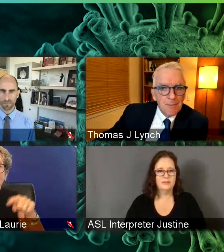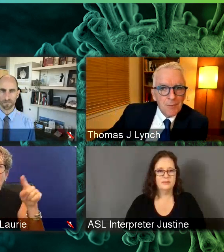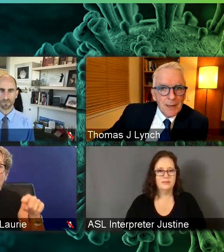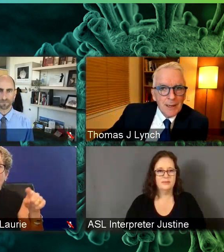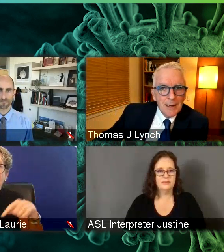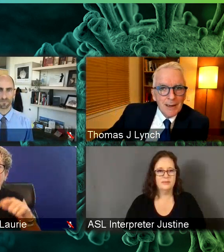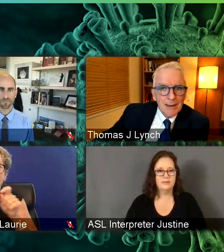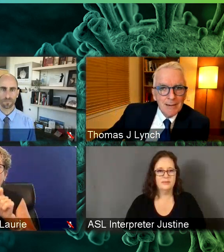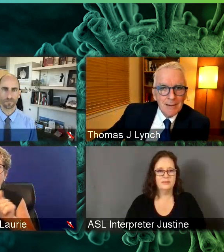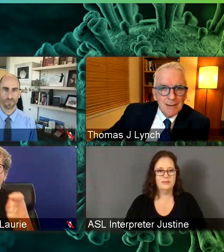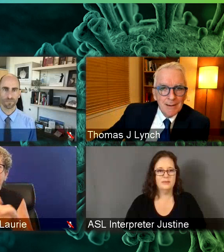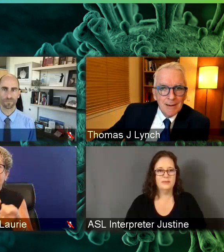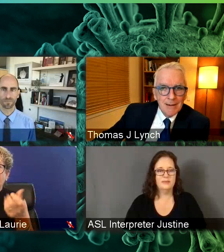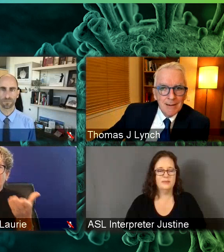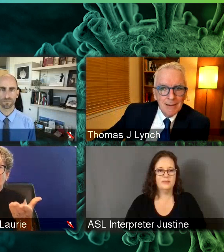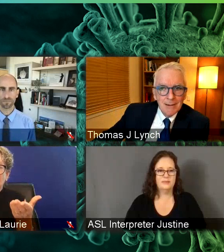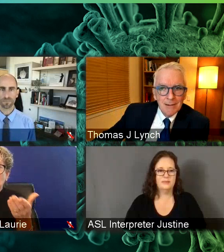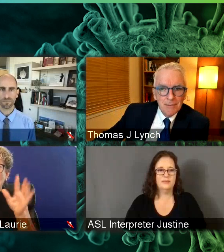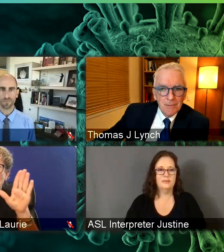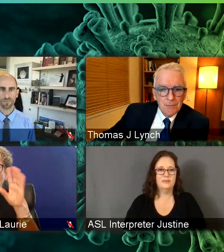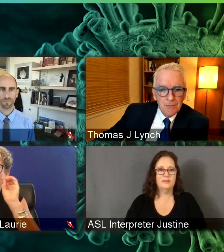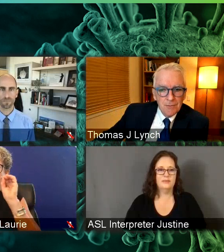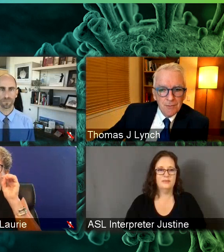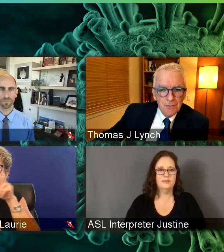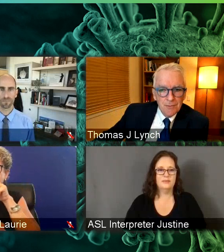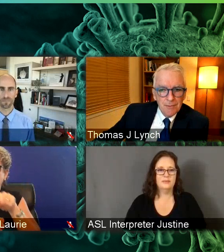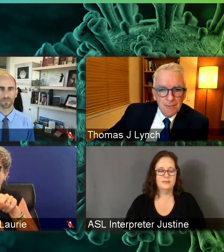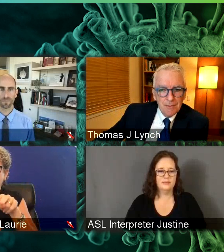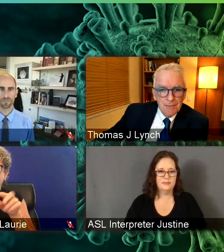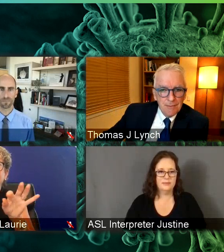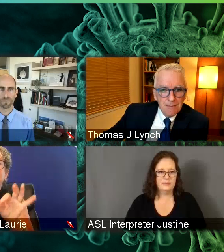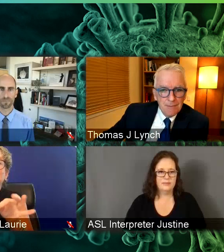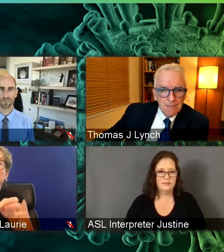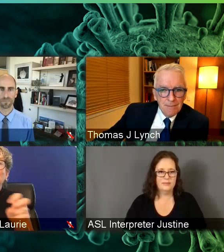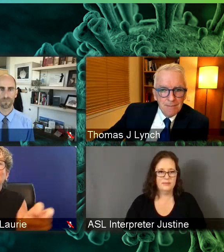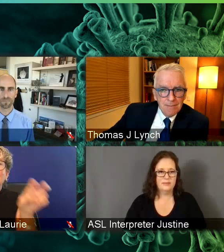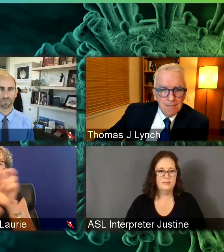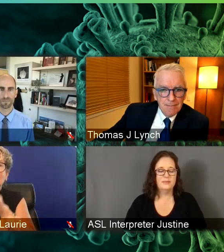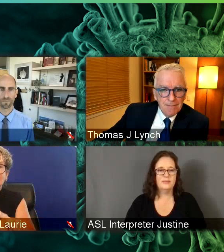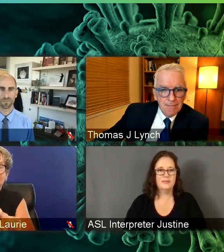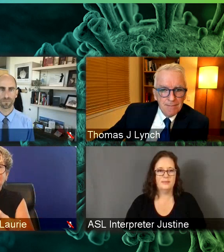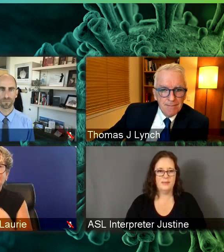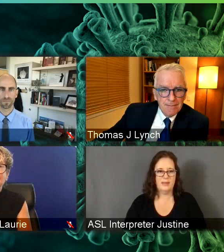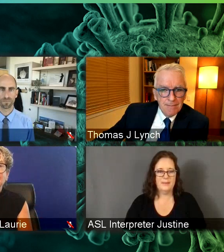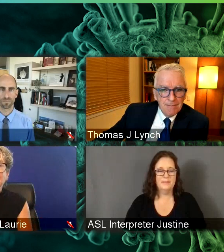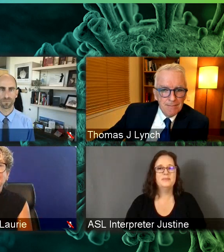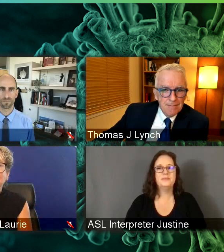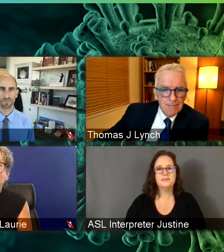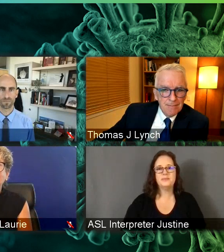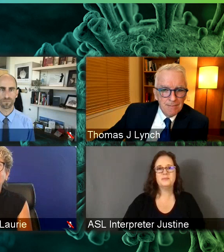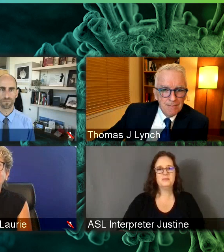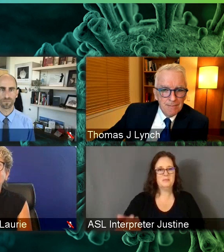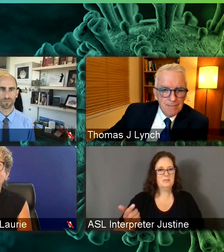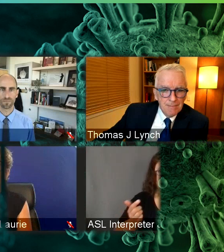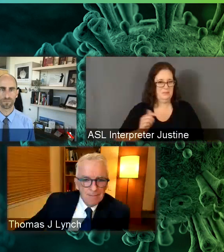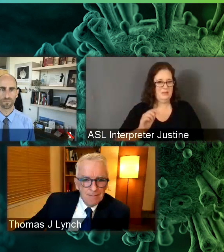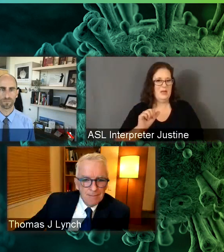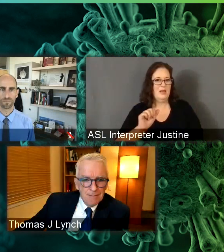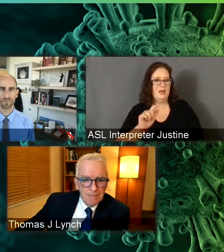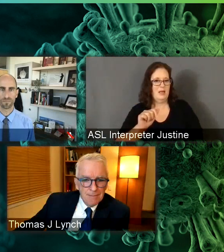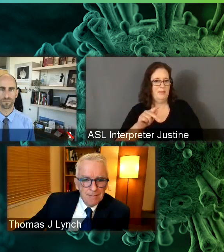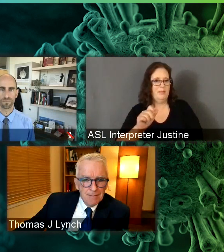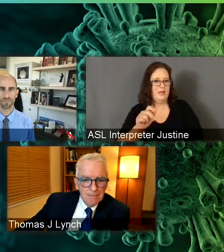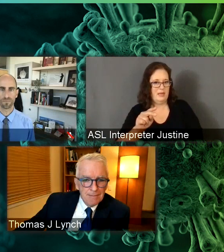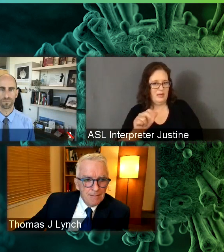Yeah, sure. I mean, I think, to me, some of it is also in the messaging, both directly